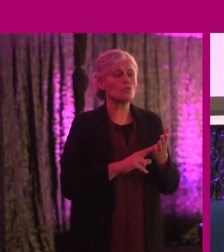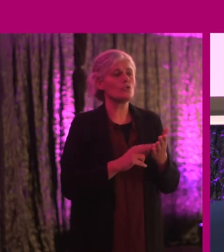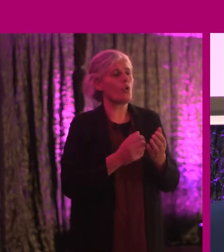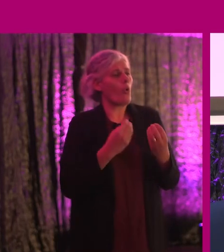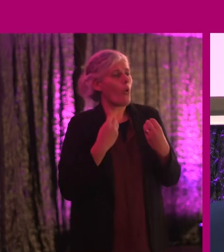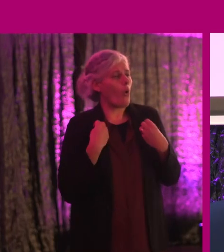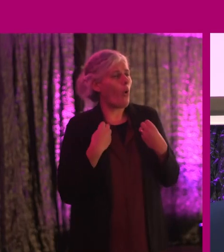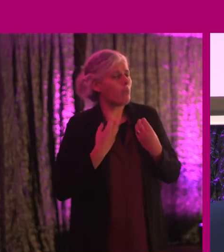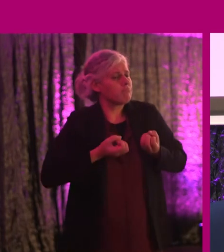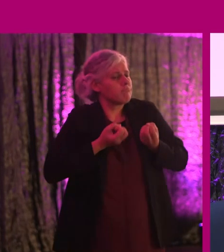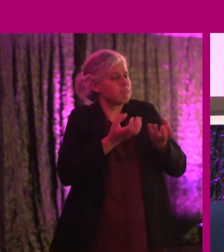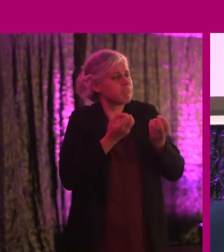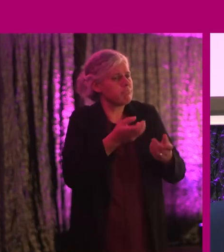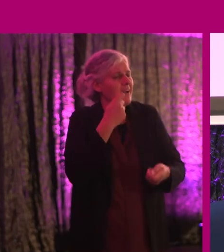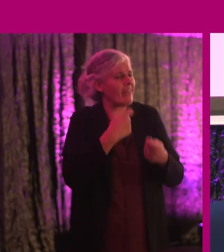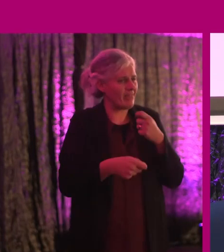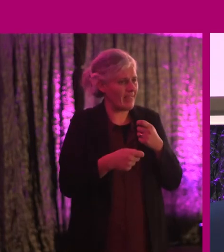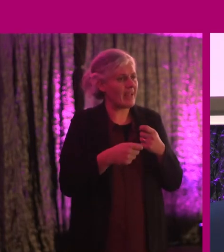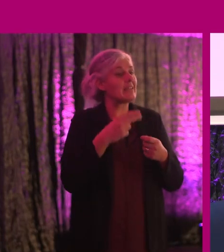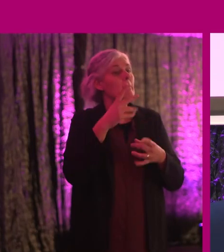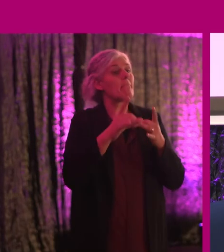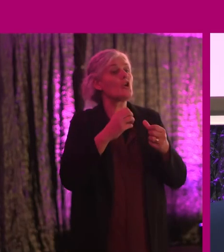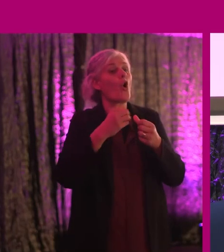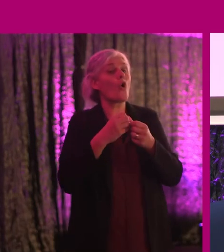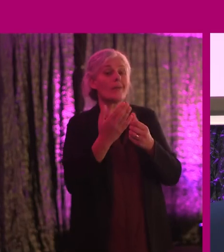authority to be ourselves. And therefore we make space for others.